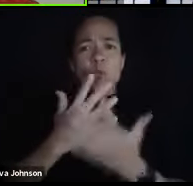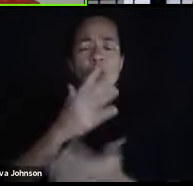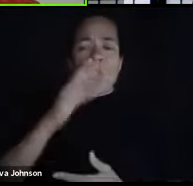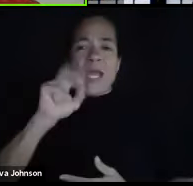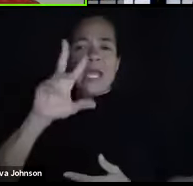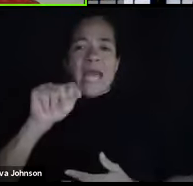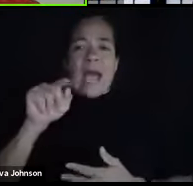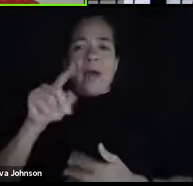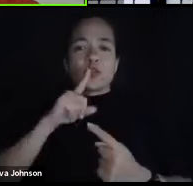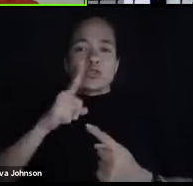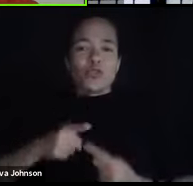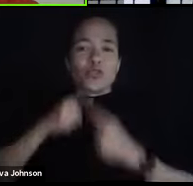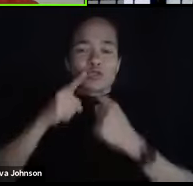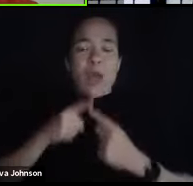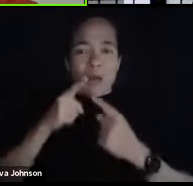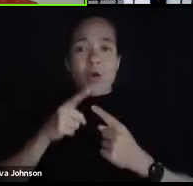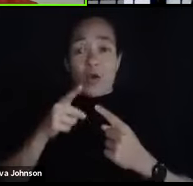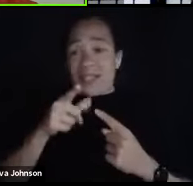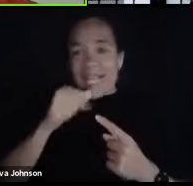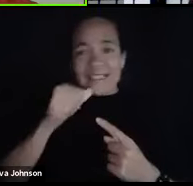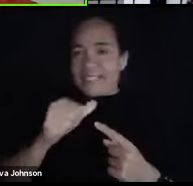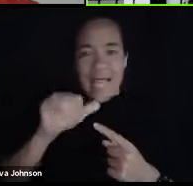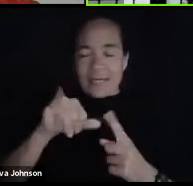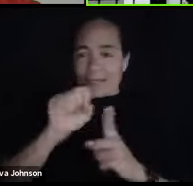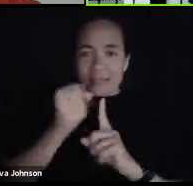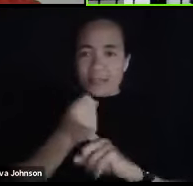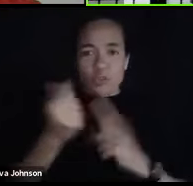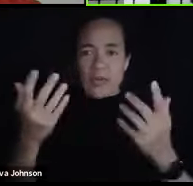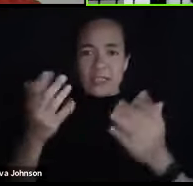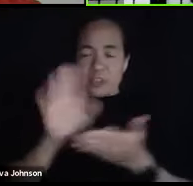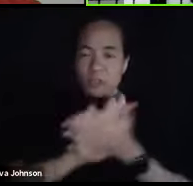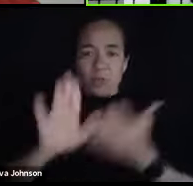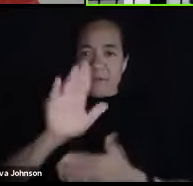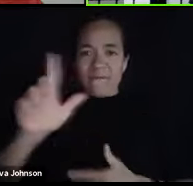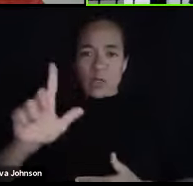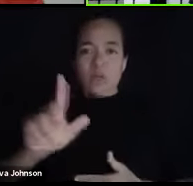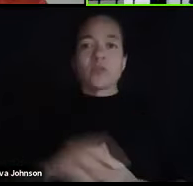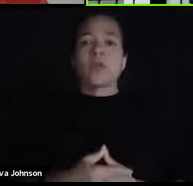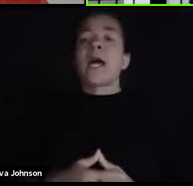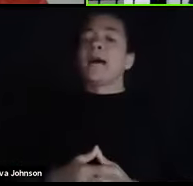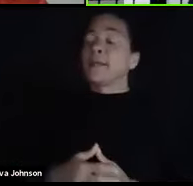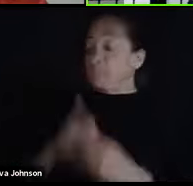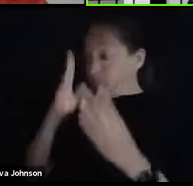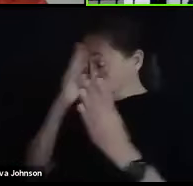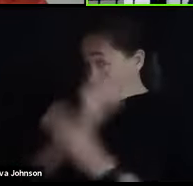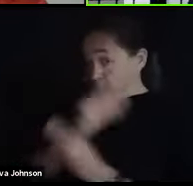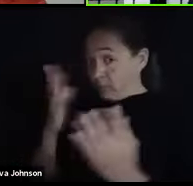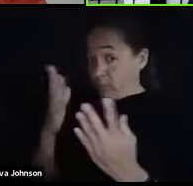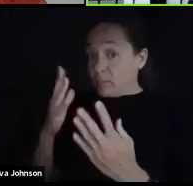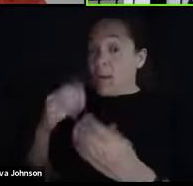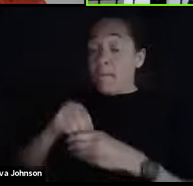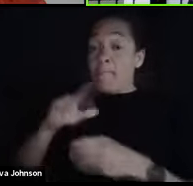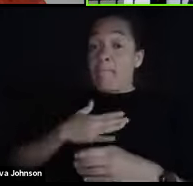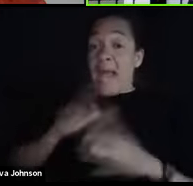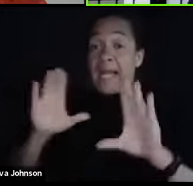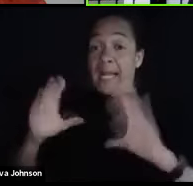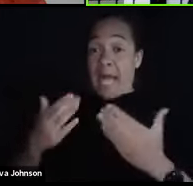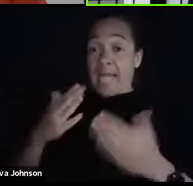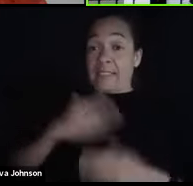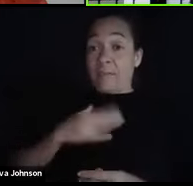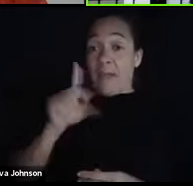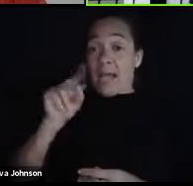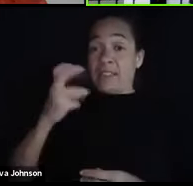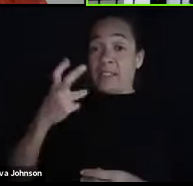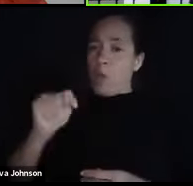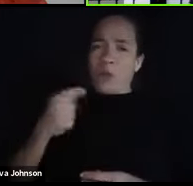case at the University of Louisville. Is that correct? I can tell you in my classes and in my department and with my colleagues, that